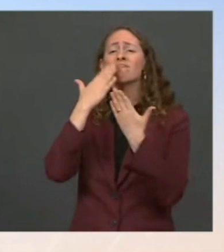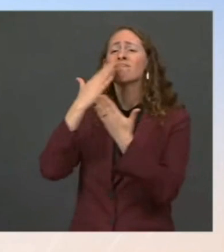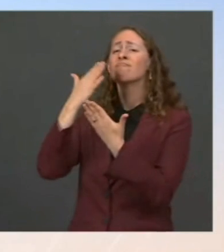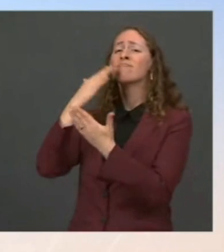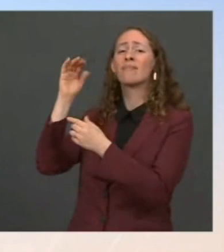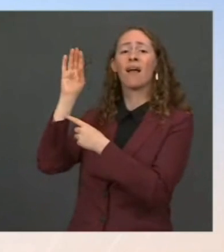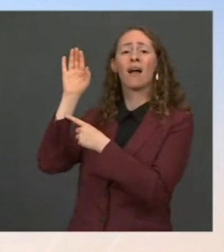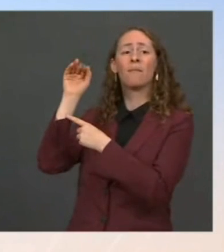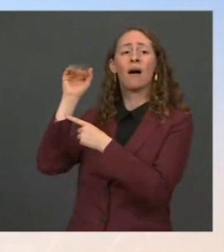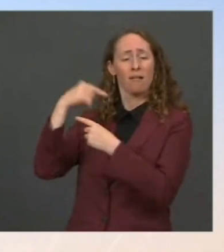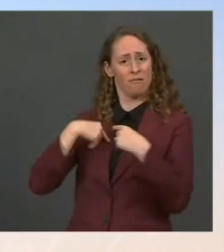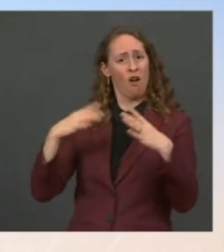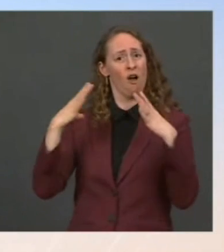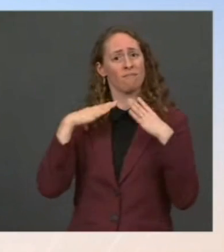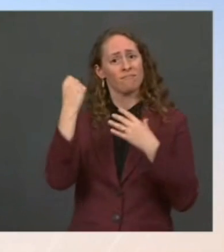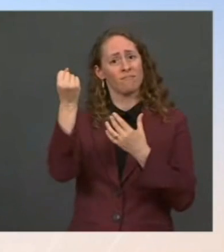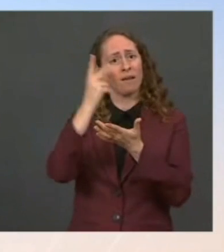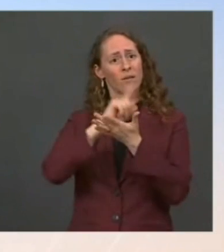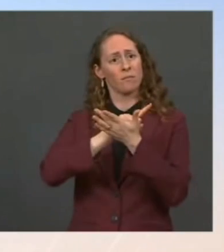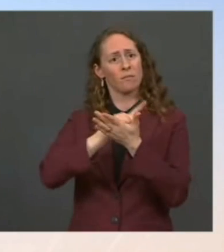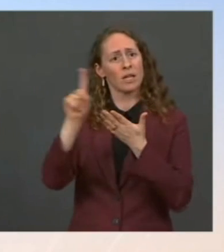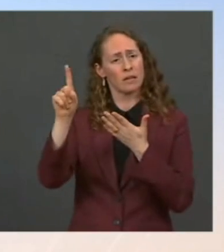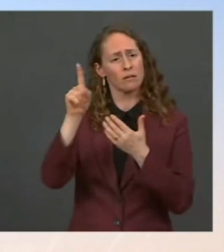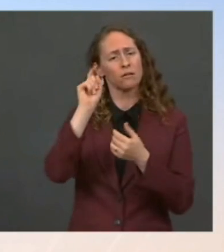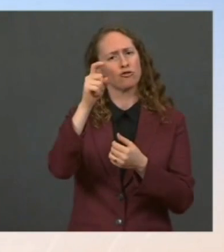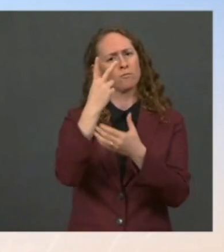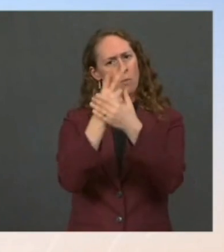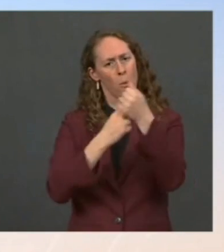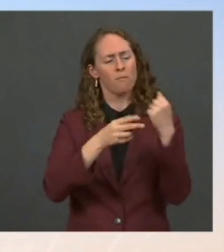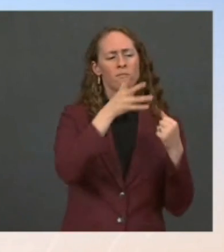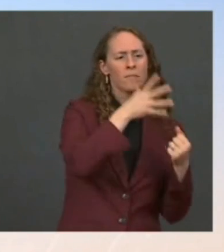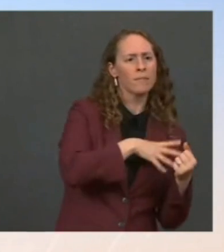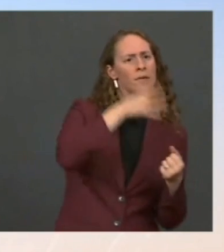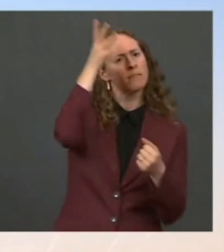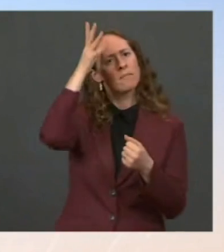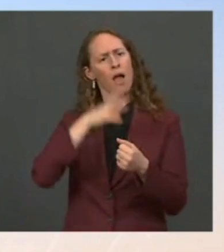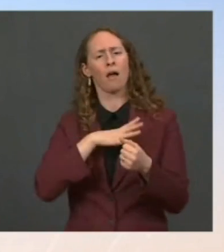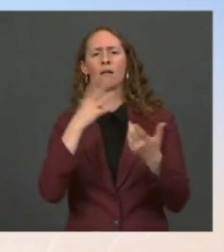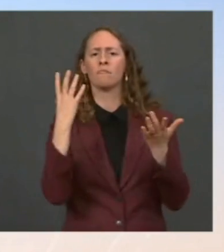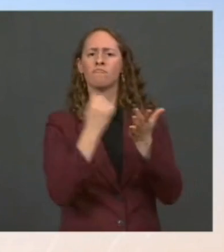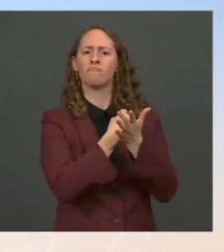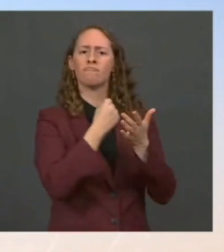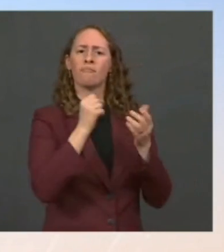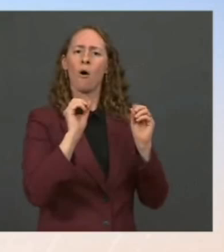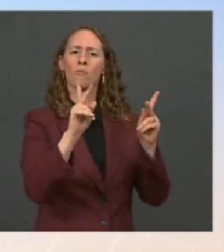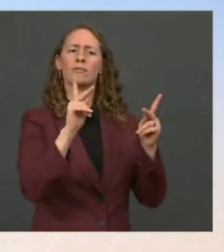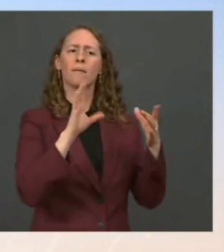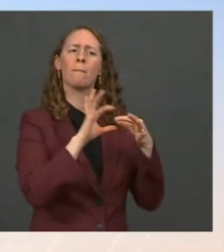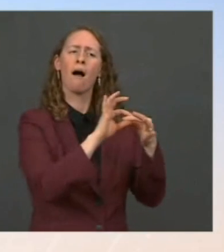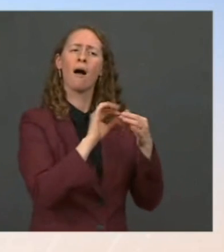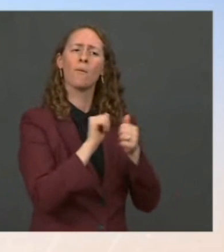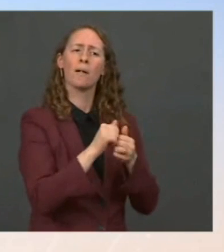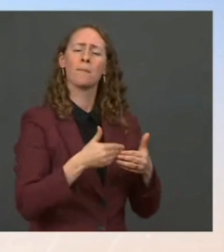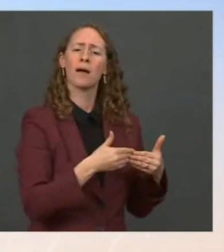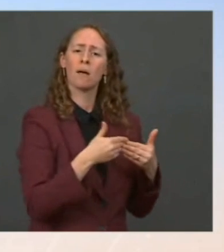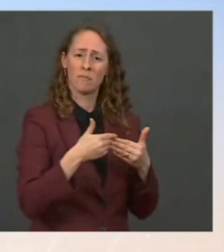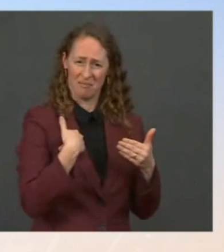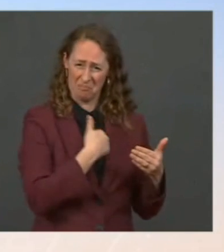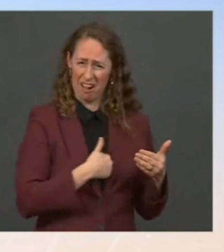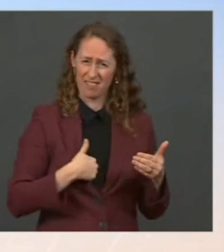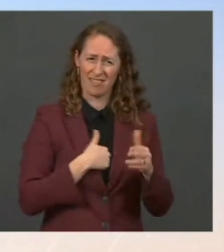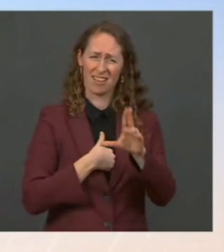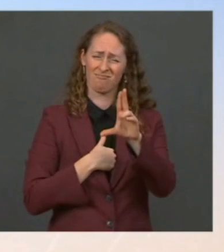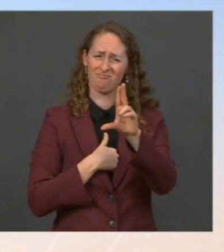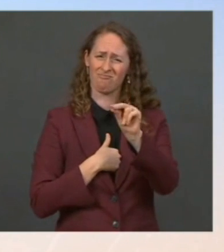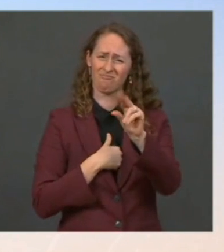for that. This is something men, women should have. They should have this time to bond with their children. Not going to apologize for that from here. And